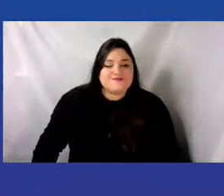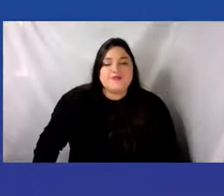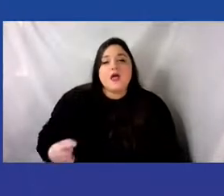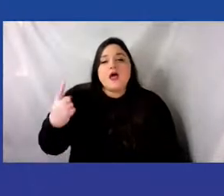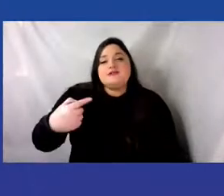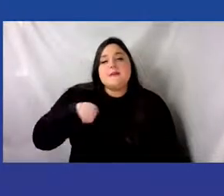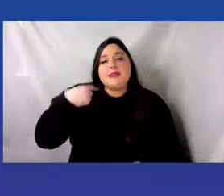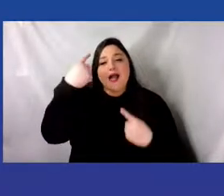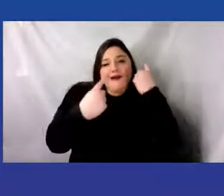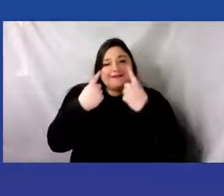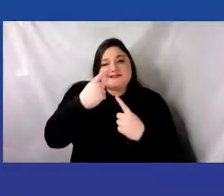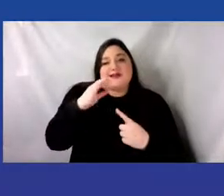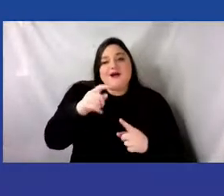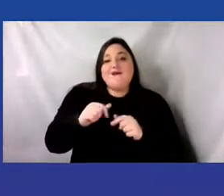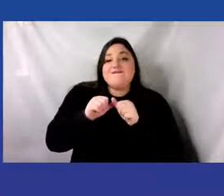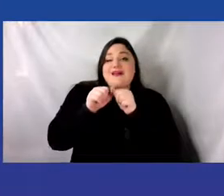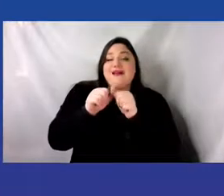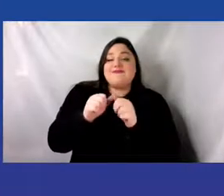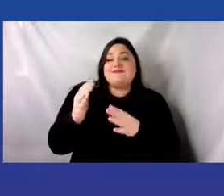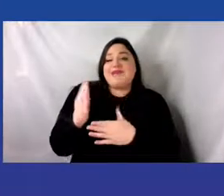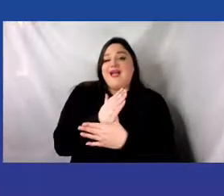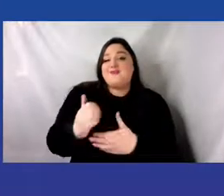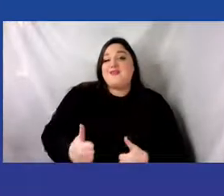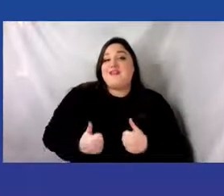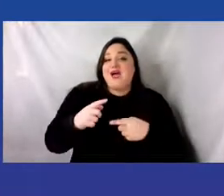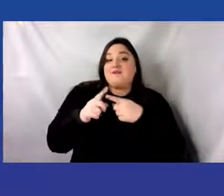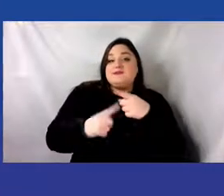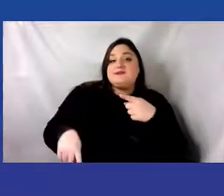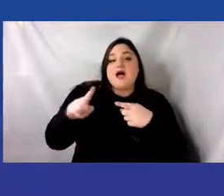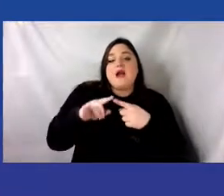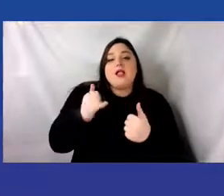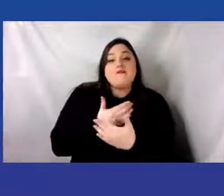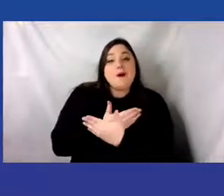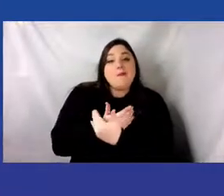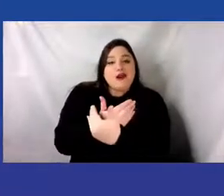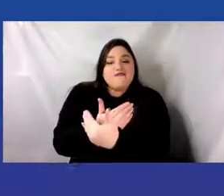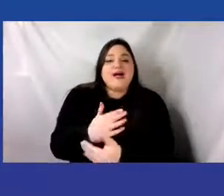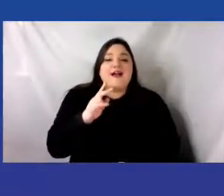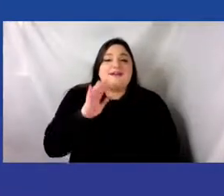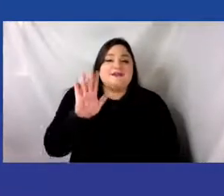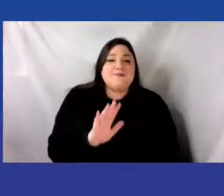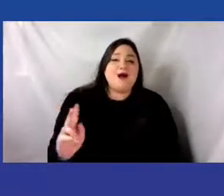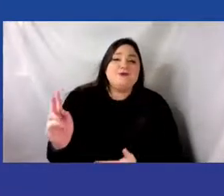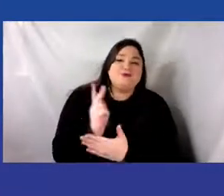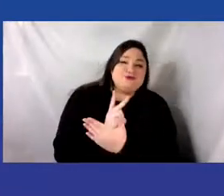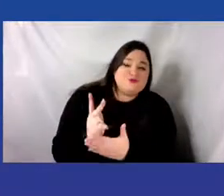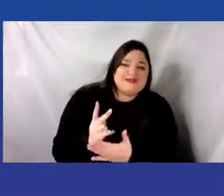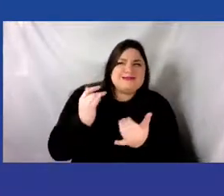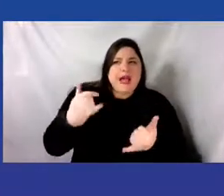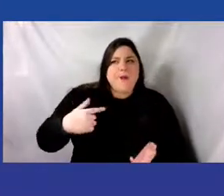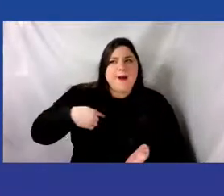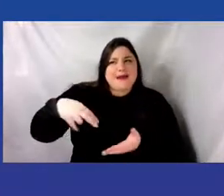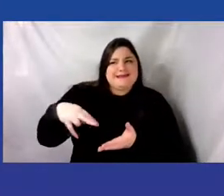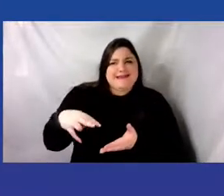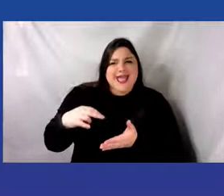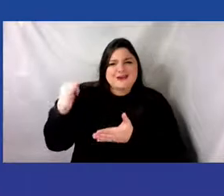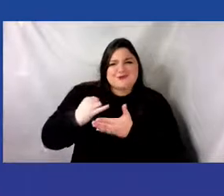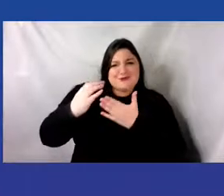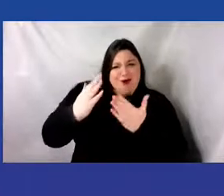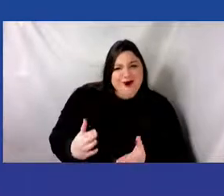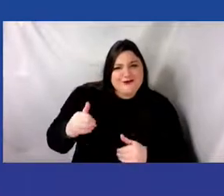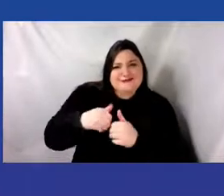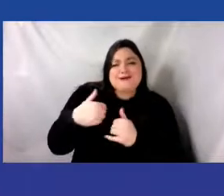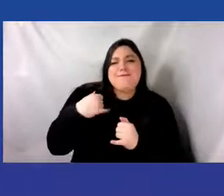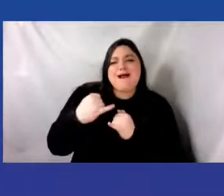approximately two weeks. As a dance artist. As my late twenties, each day I